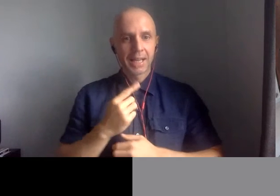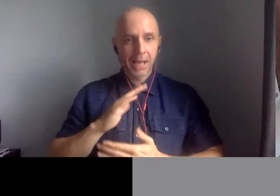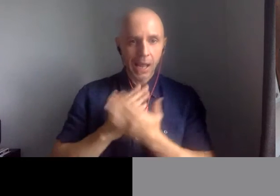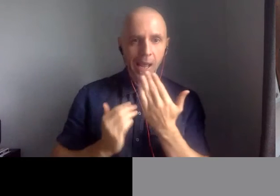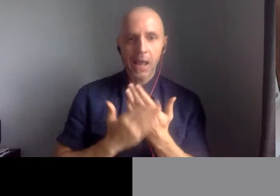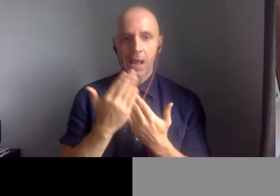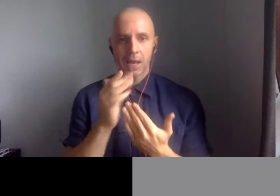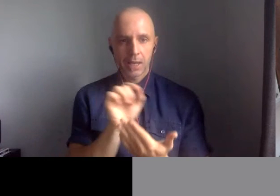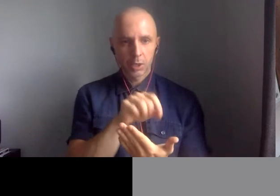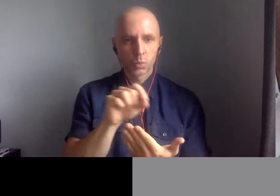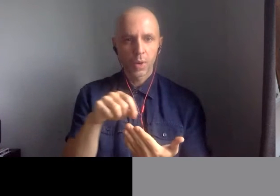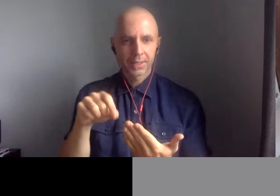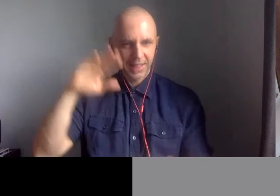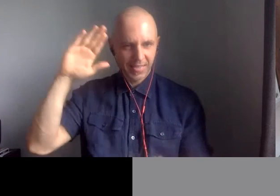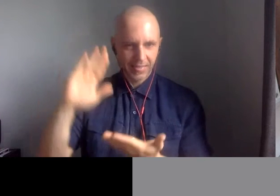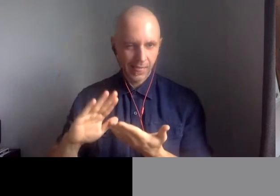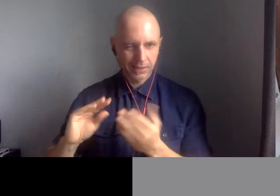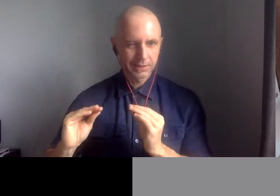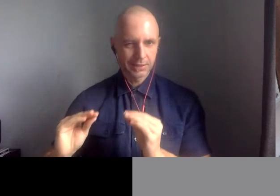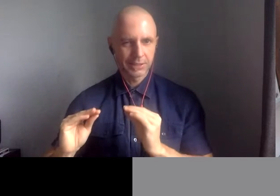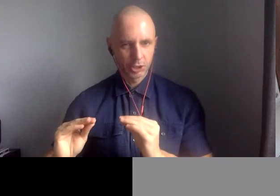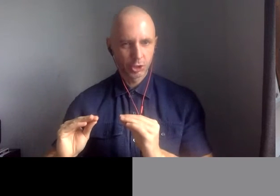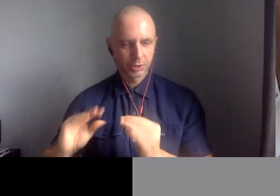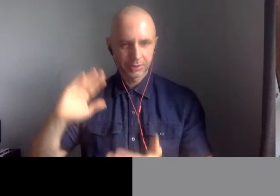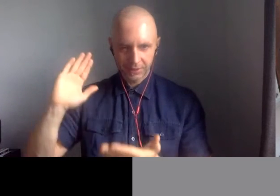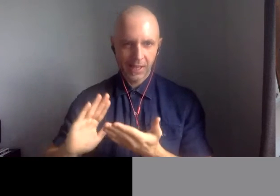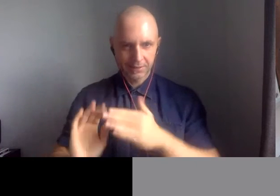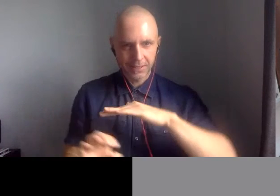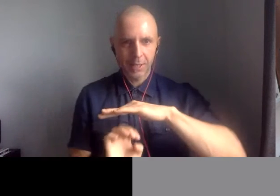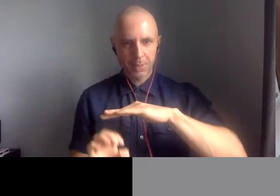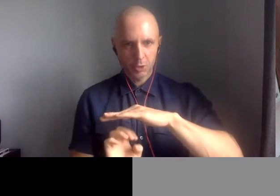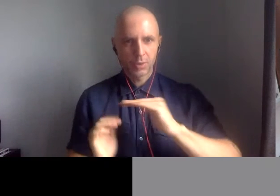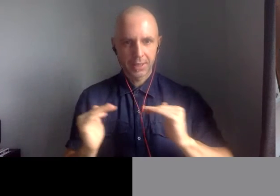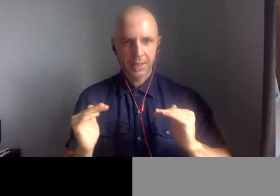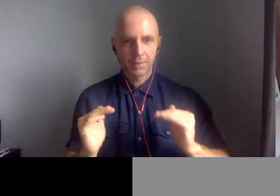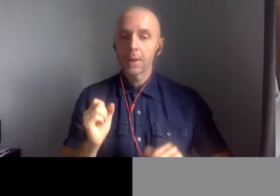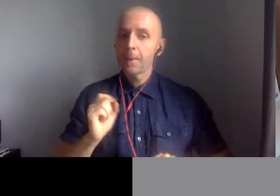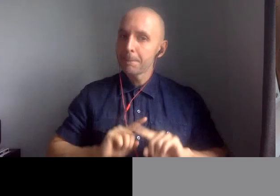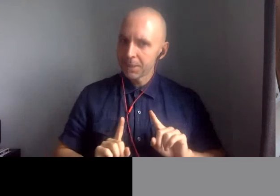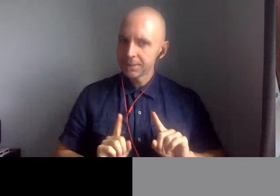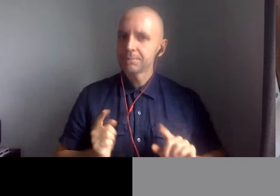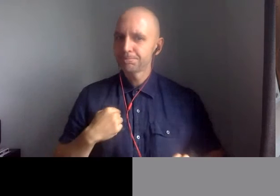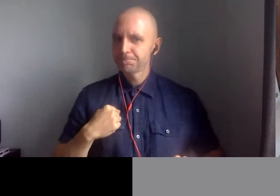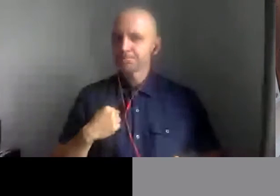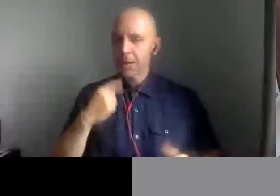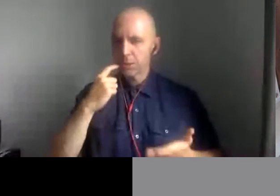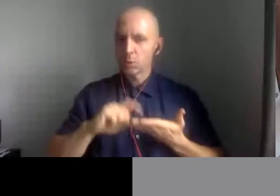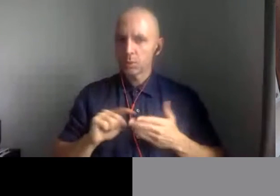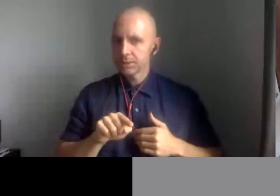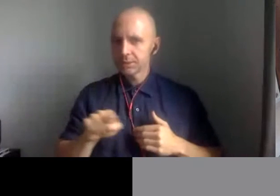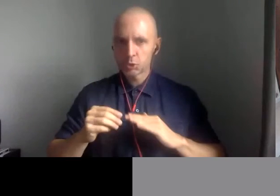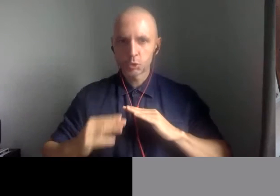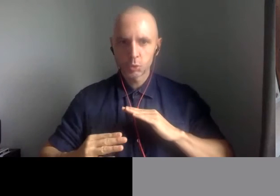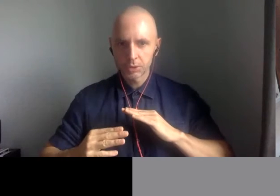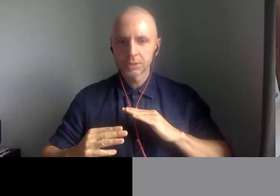and different modes of it, but there is no question that students find it hard. But that's also part of the beauty of